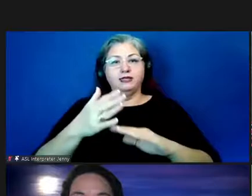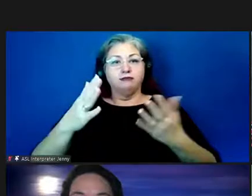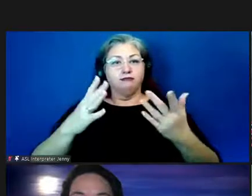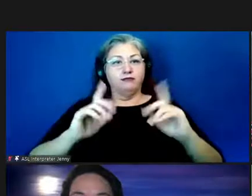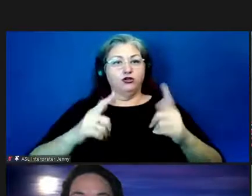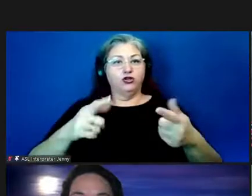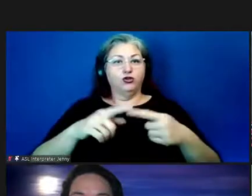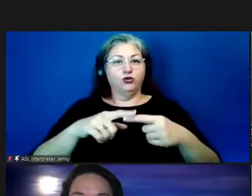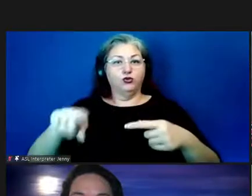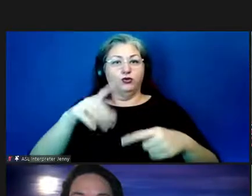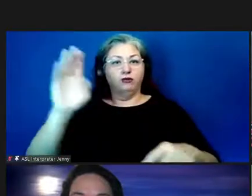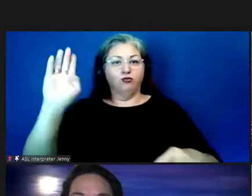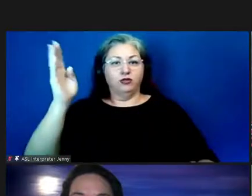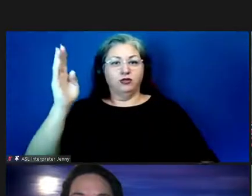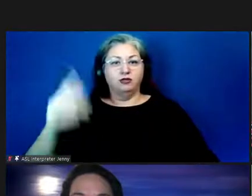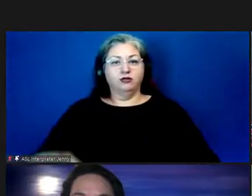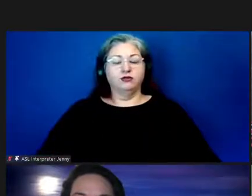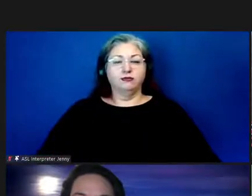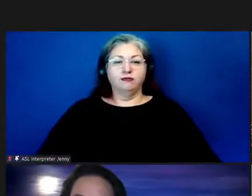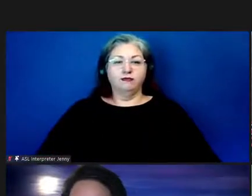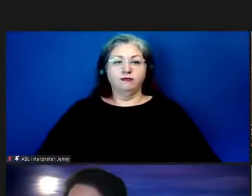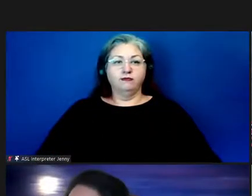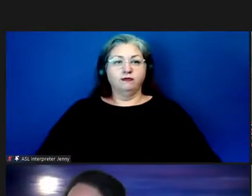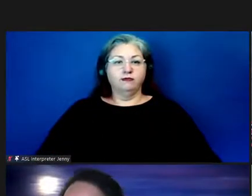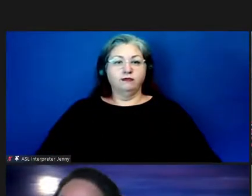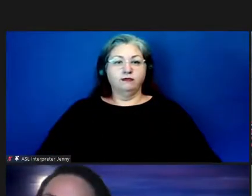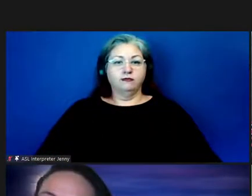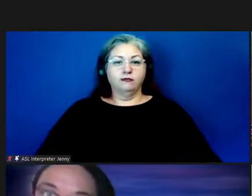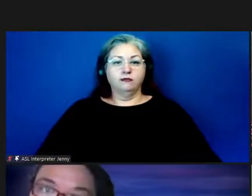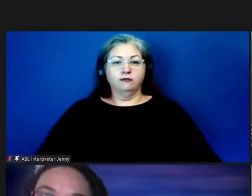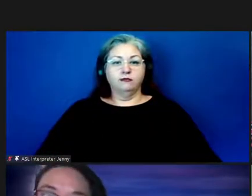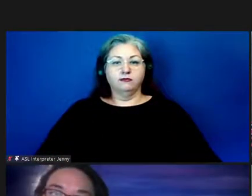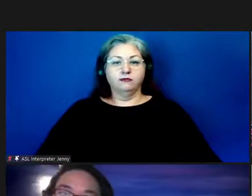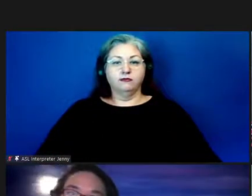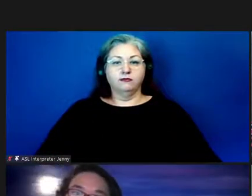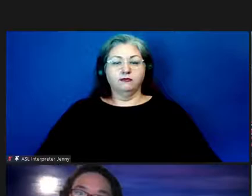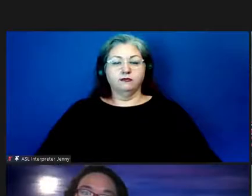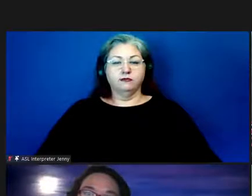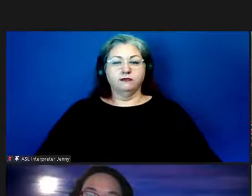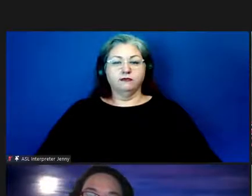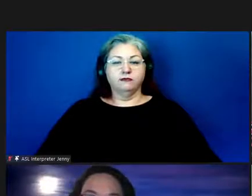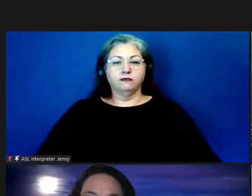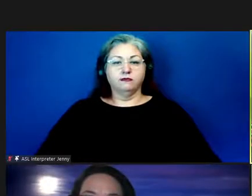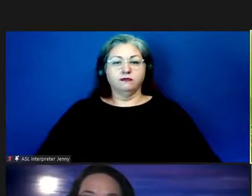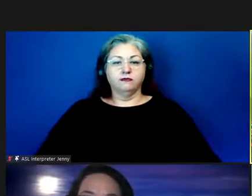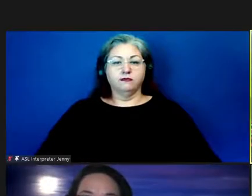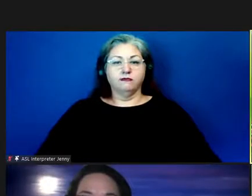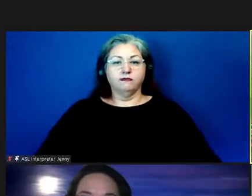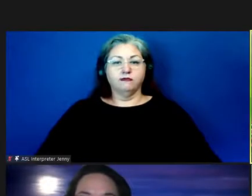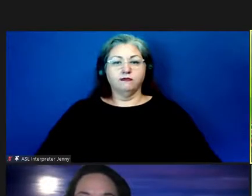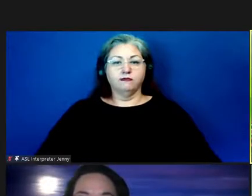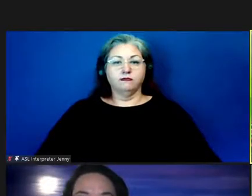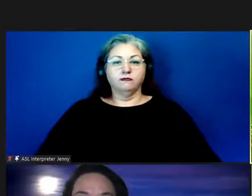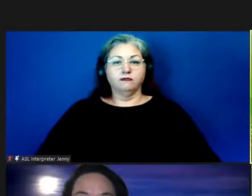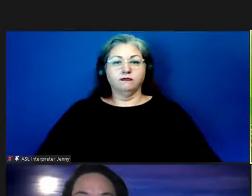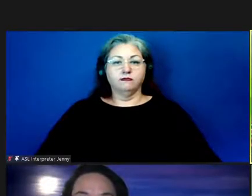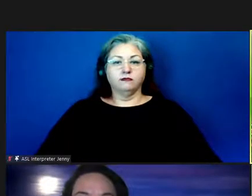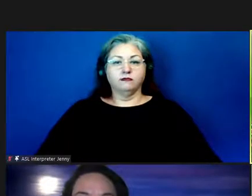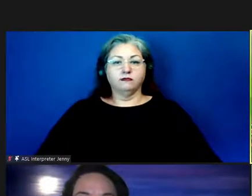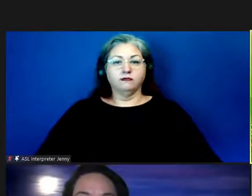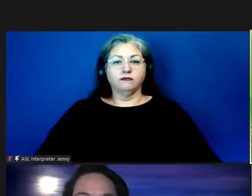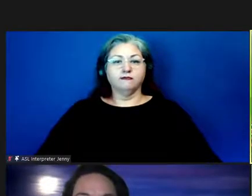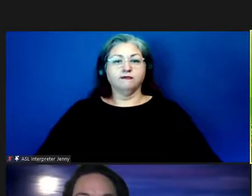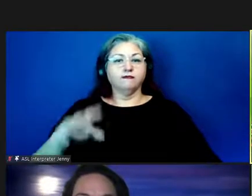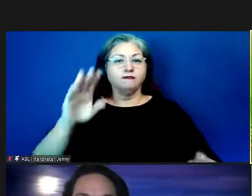yeah oh welcome